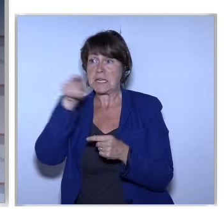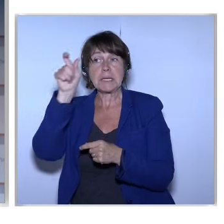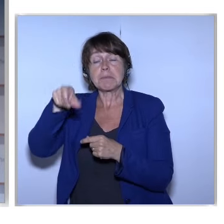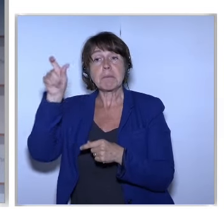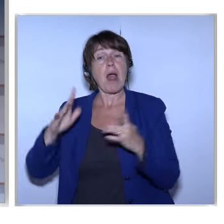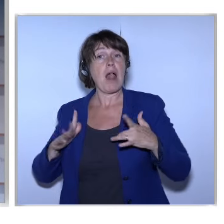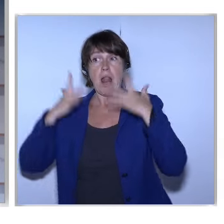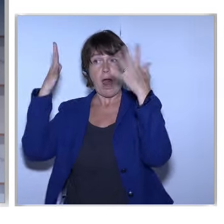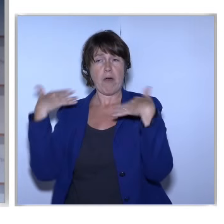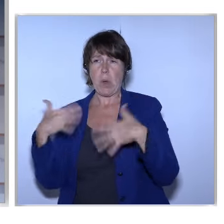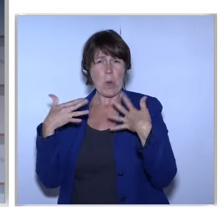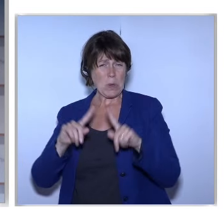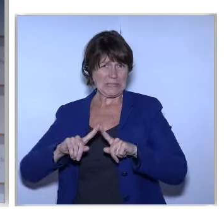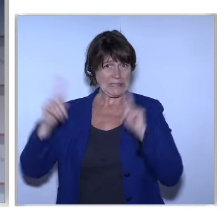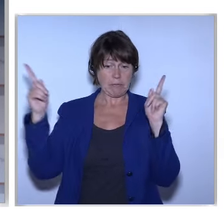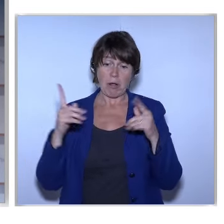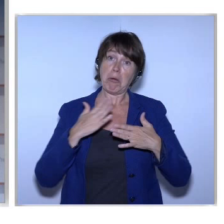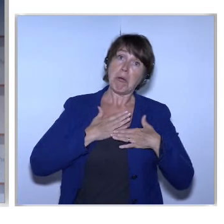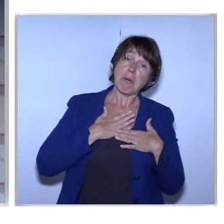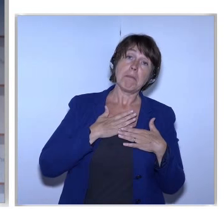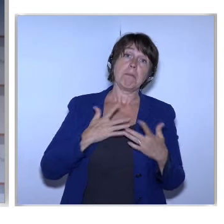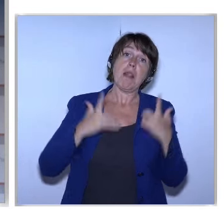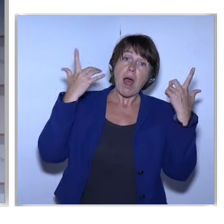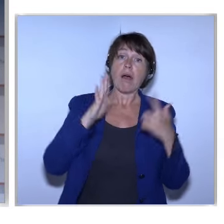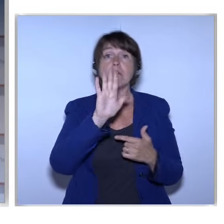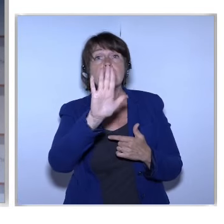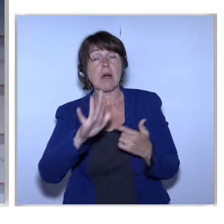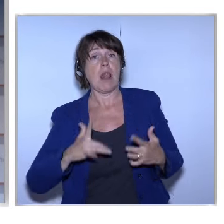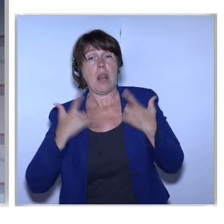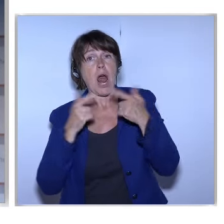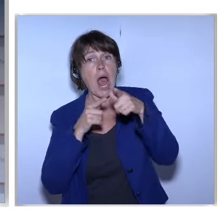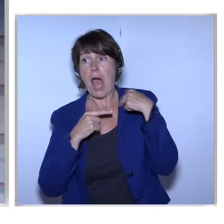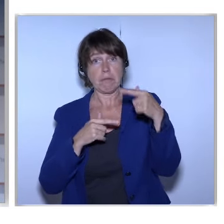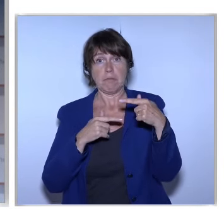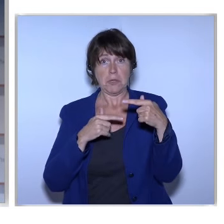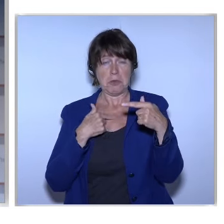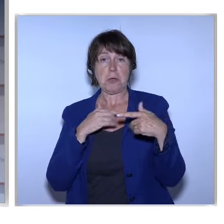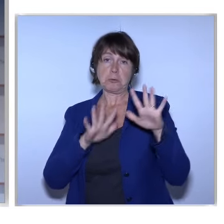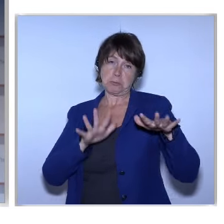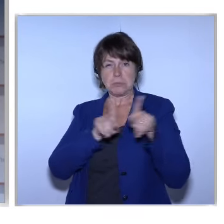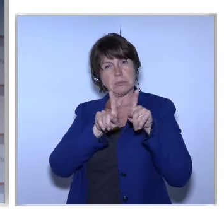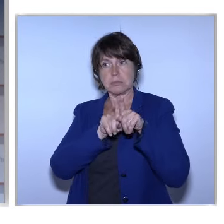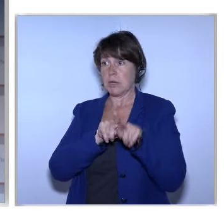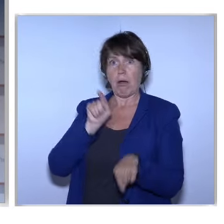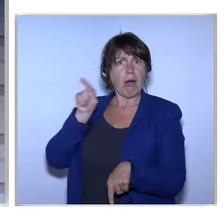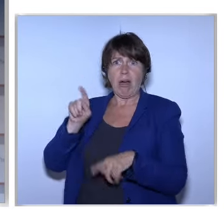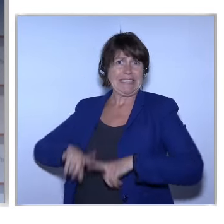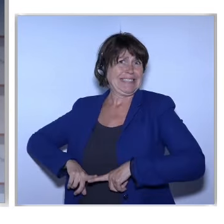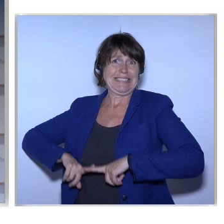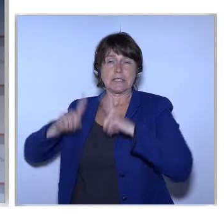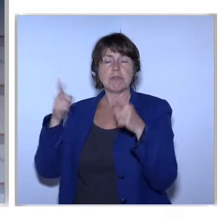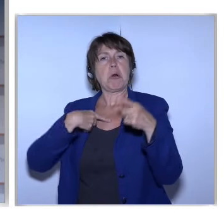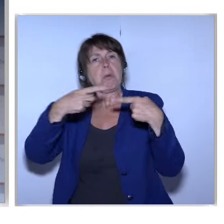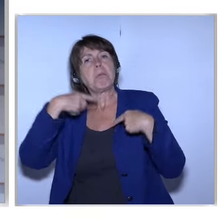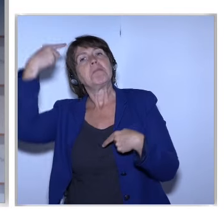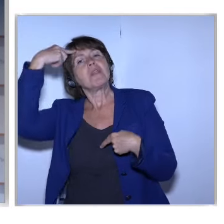Fundamentally Different In How People Have Been Raised You And I We May Think In Terms Of Connectivity